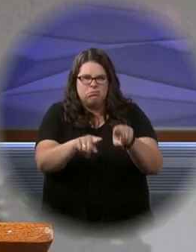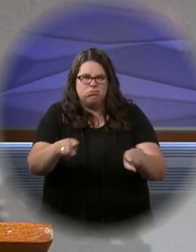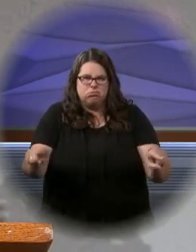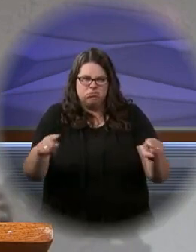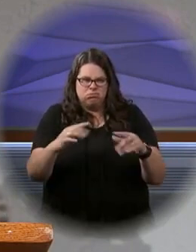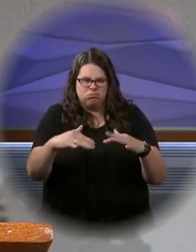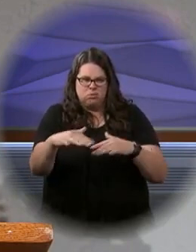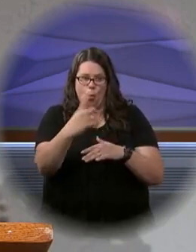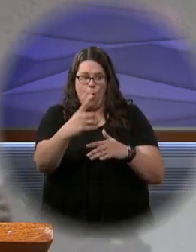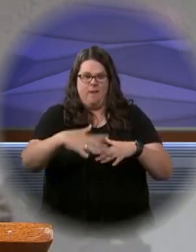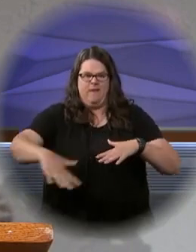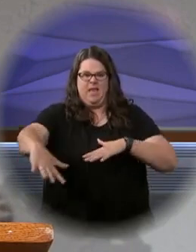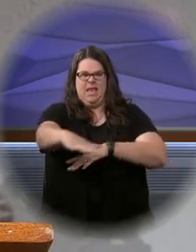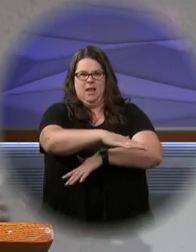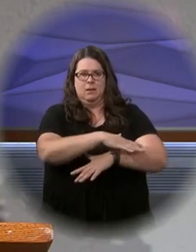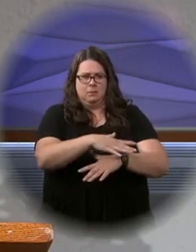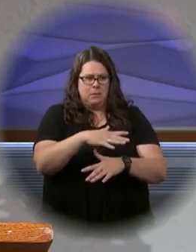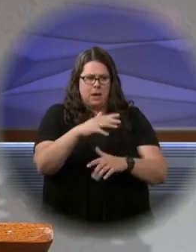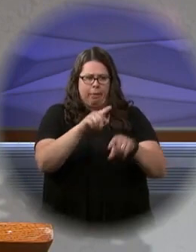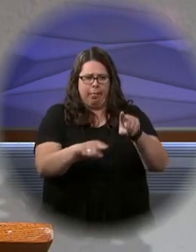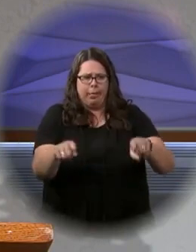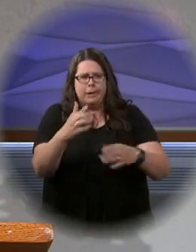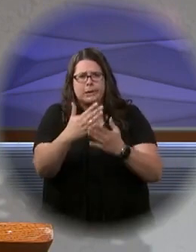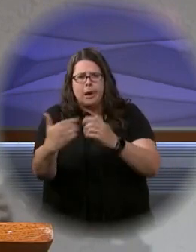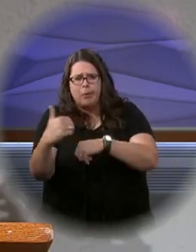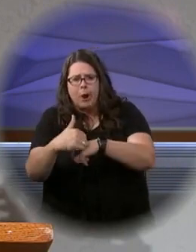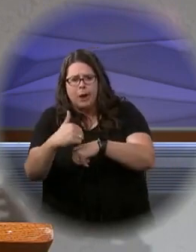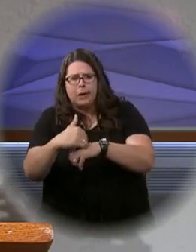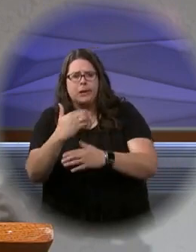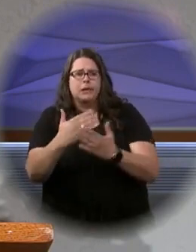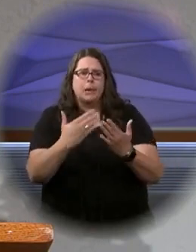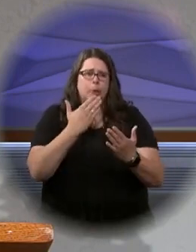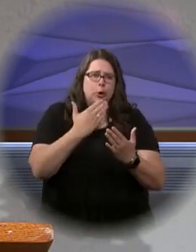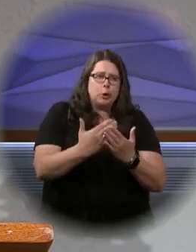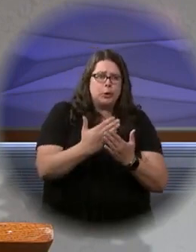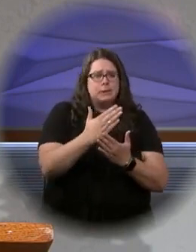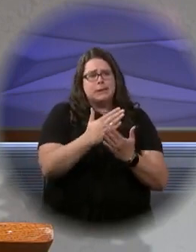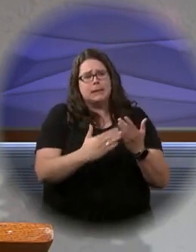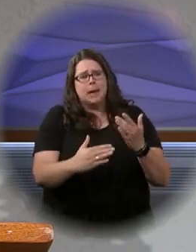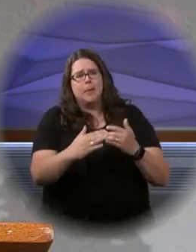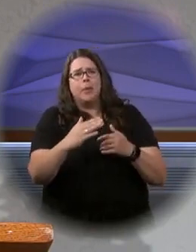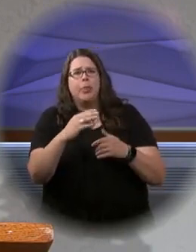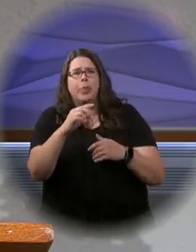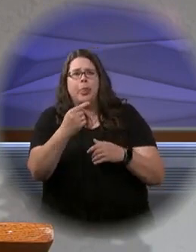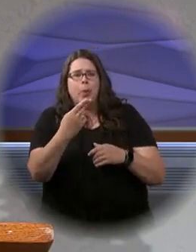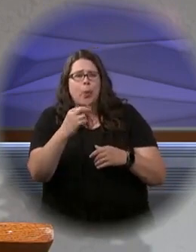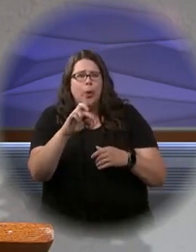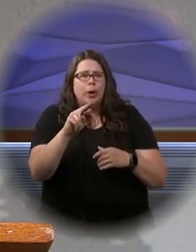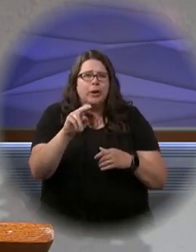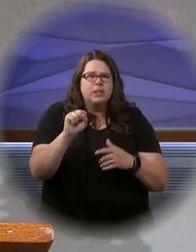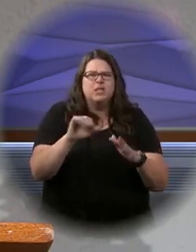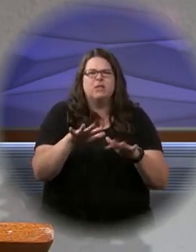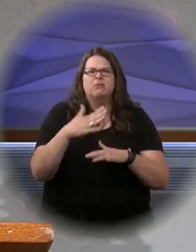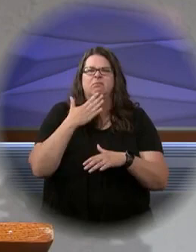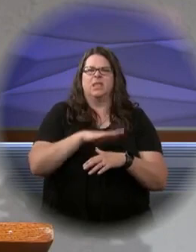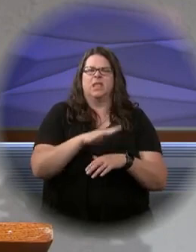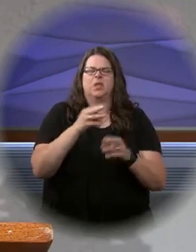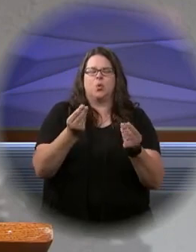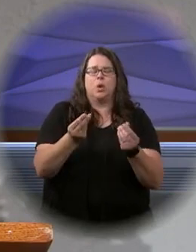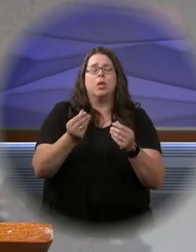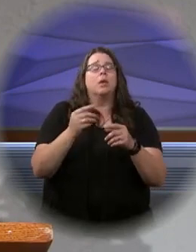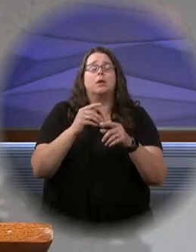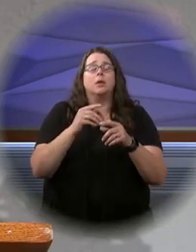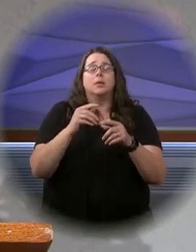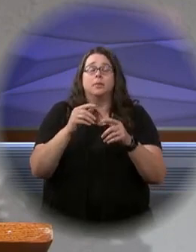midst. Whether it was good soil or rocky soil or thorns, whatever it might be, and maybe